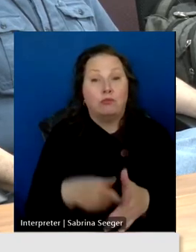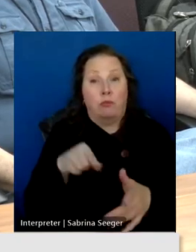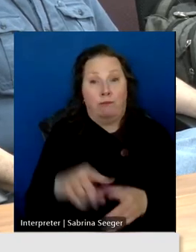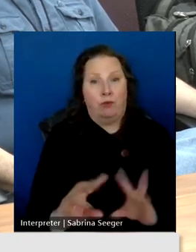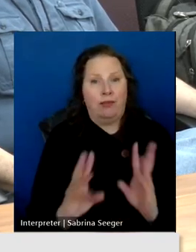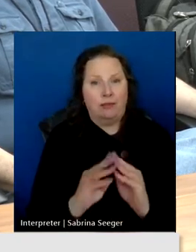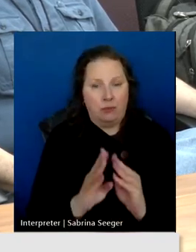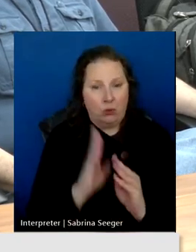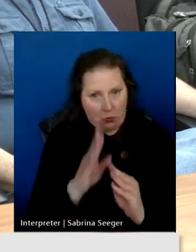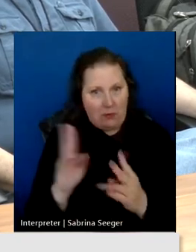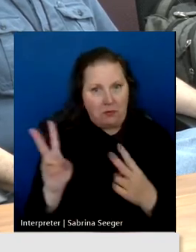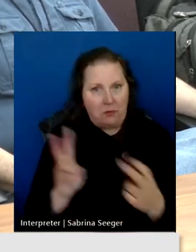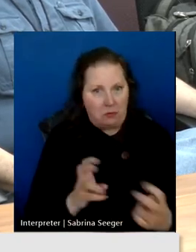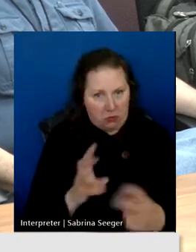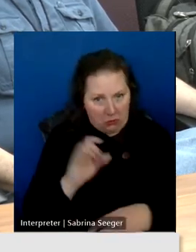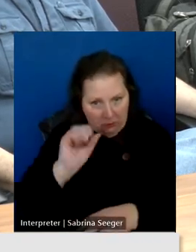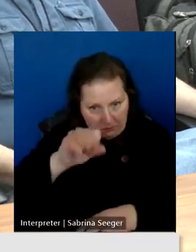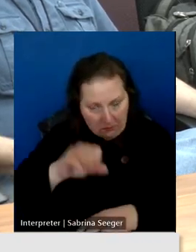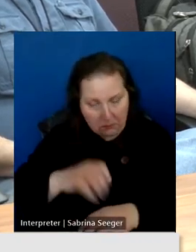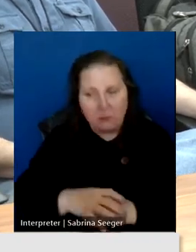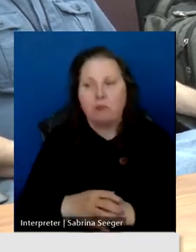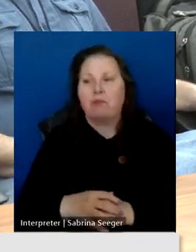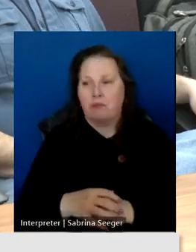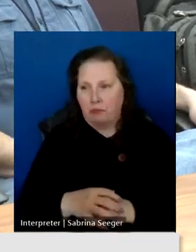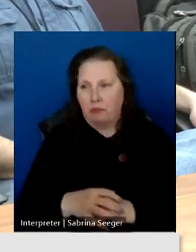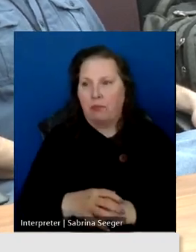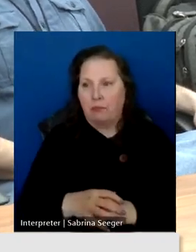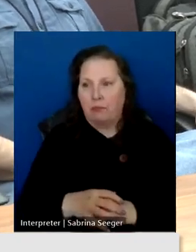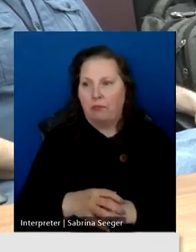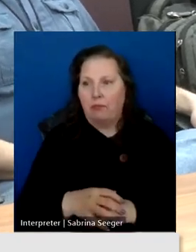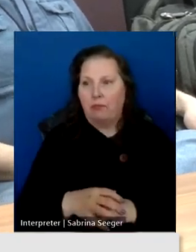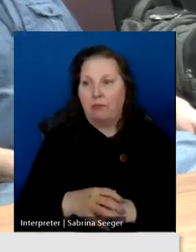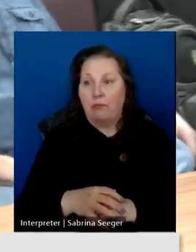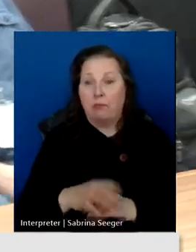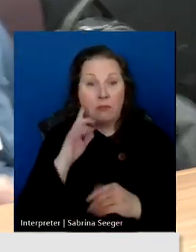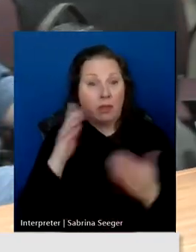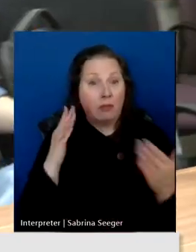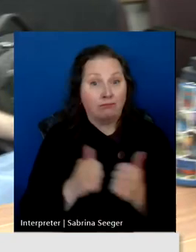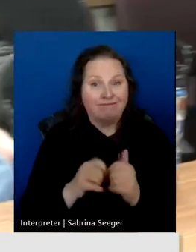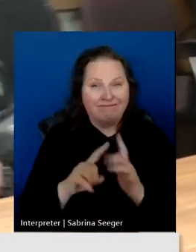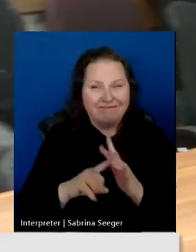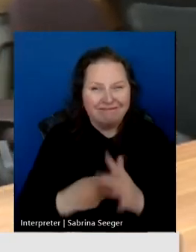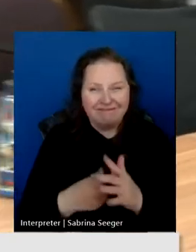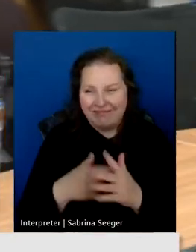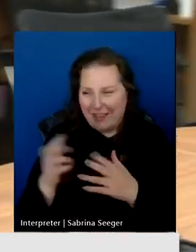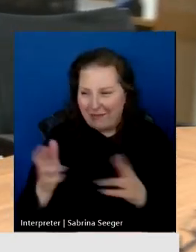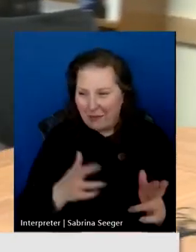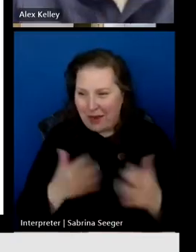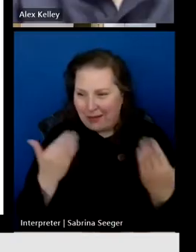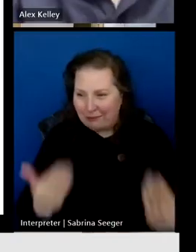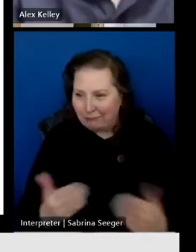are being recorded. And I think with that, we can get started if you're all set. Alex?